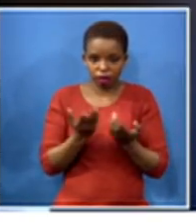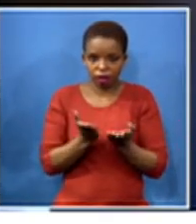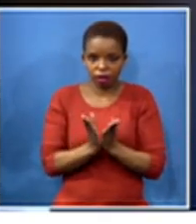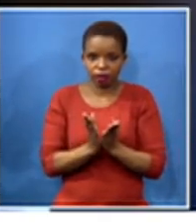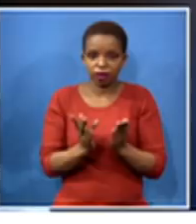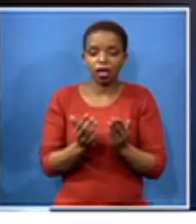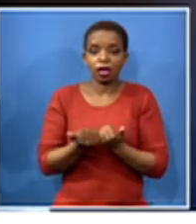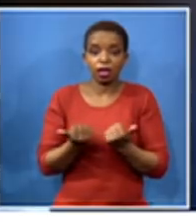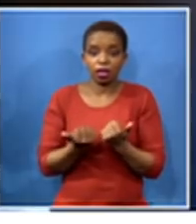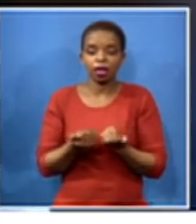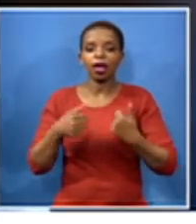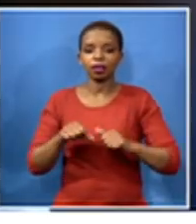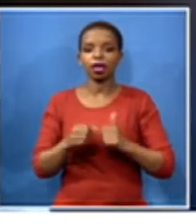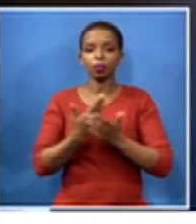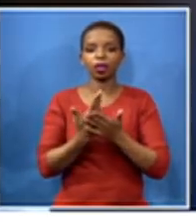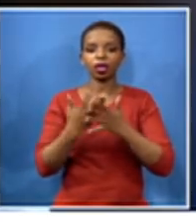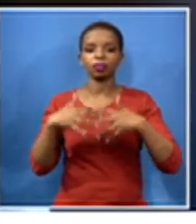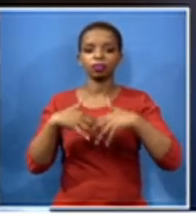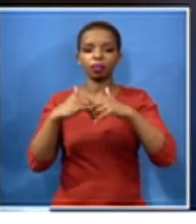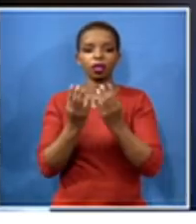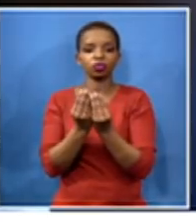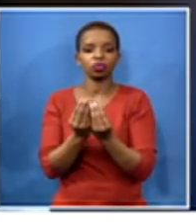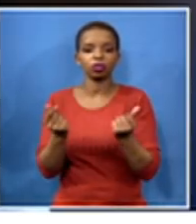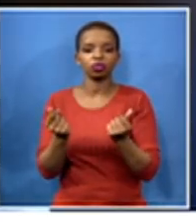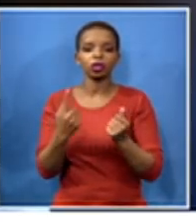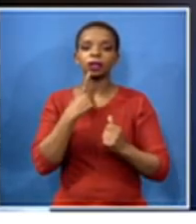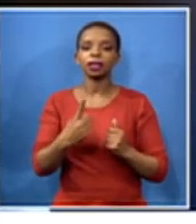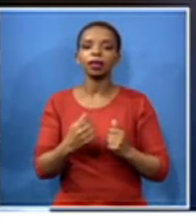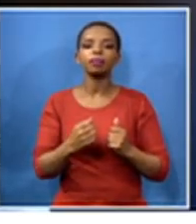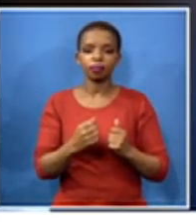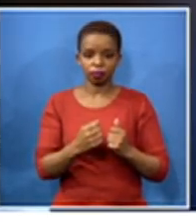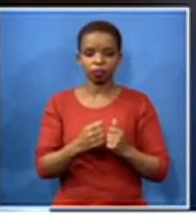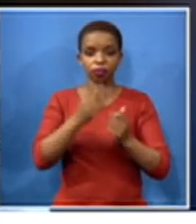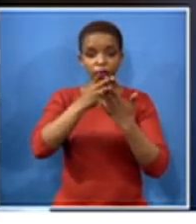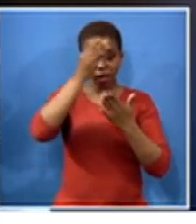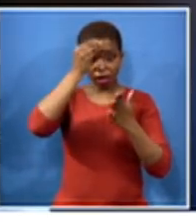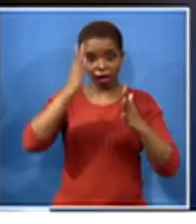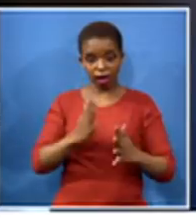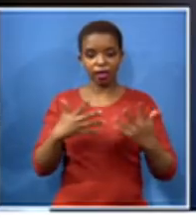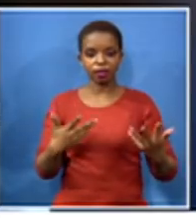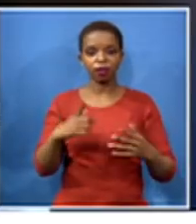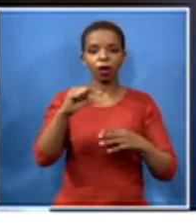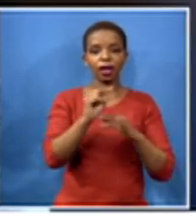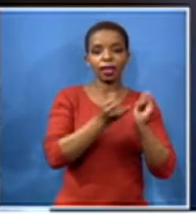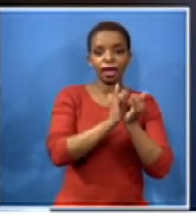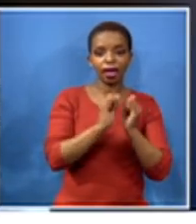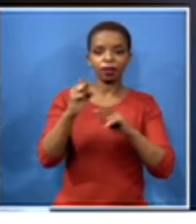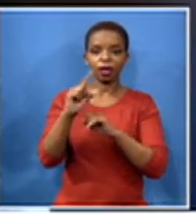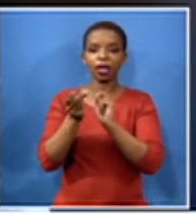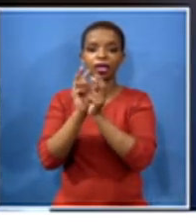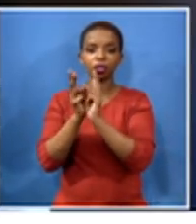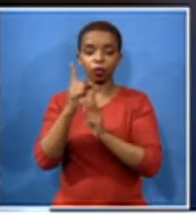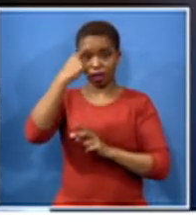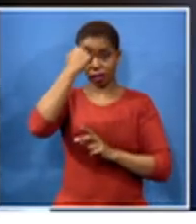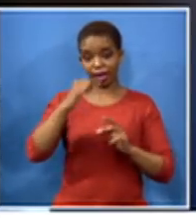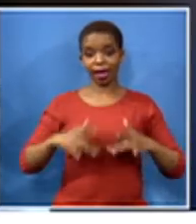that will save uh those learners are doing great 12 and present and other grades and i think our life matter